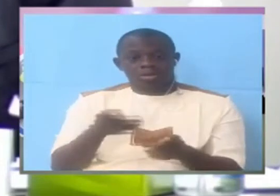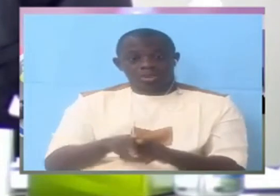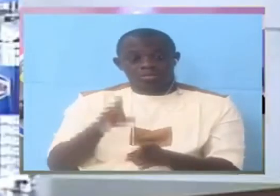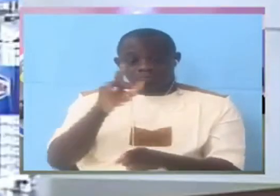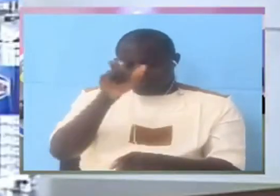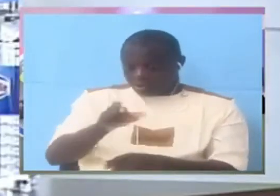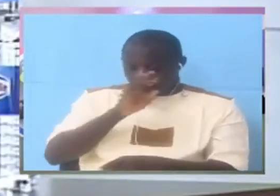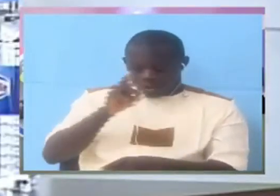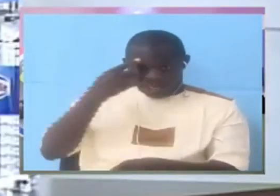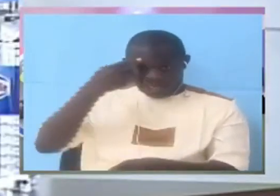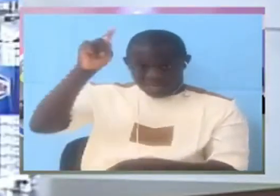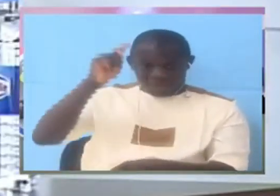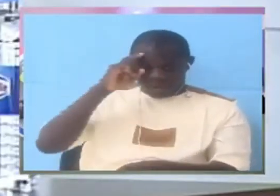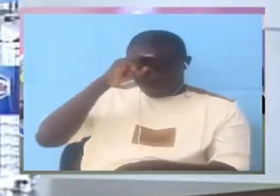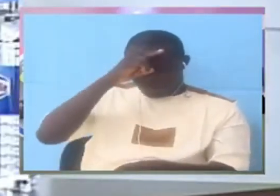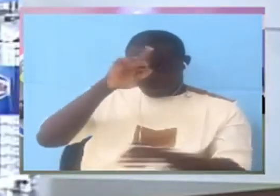to believe you